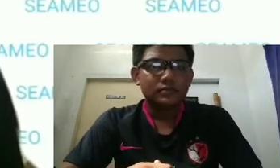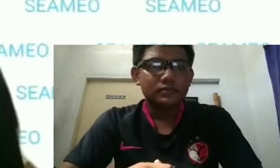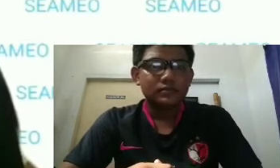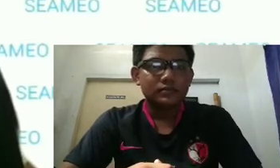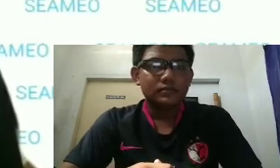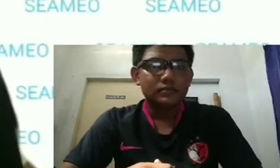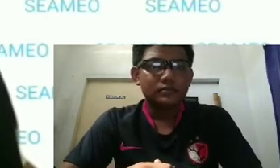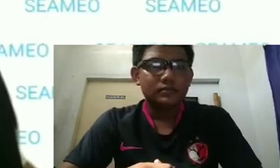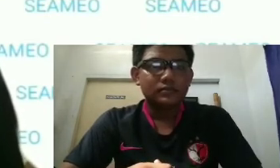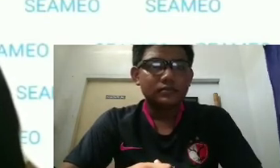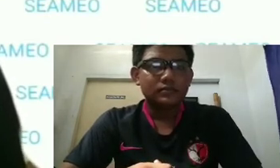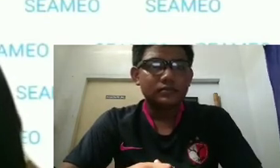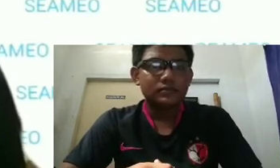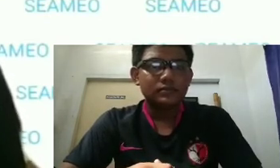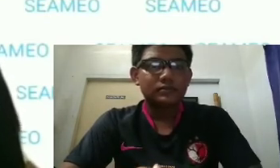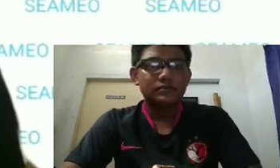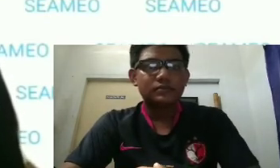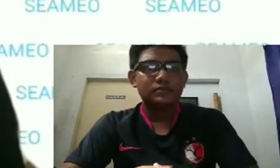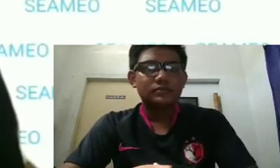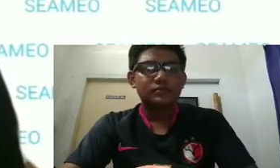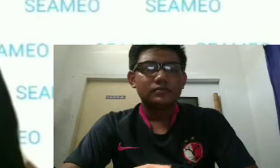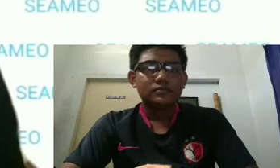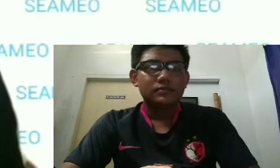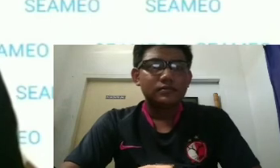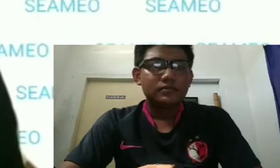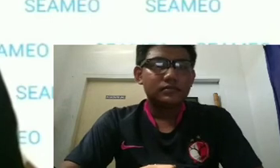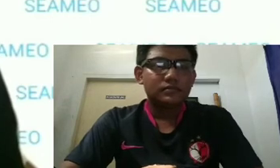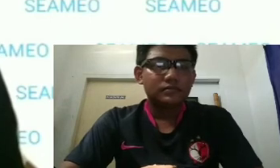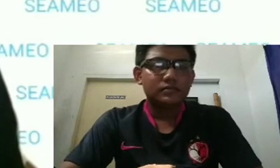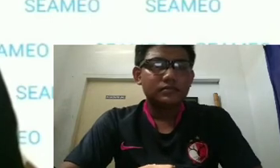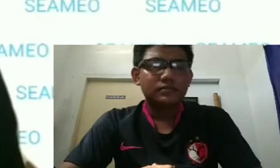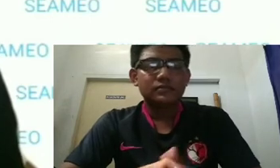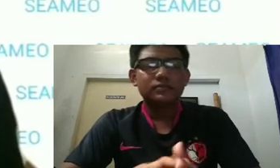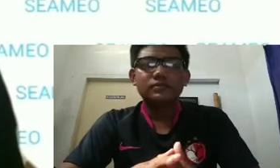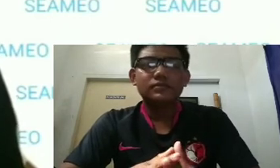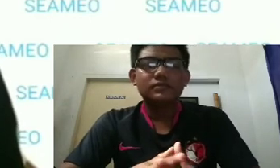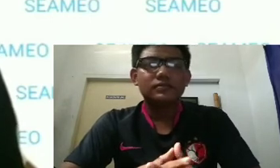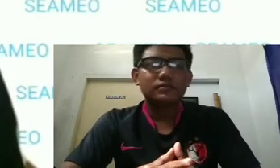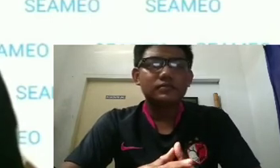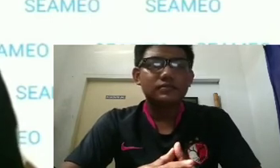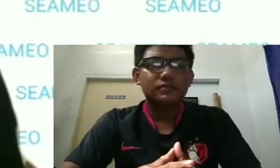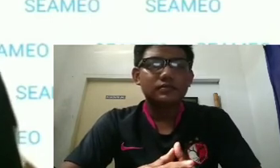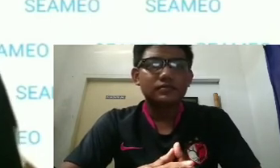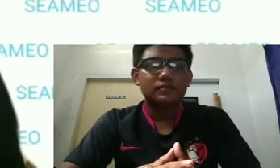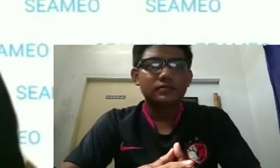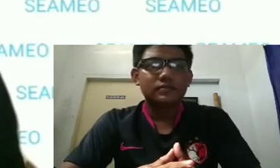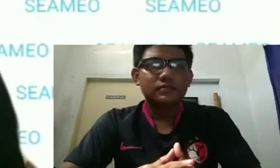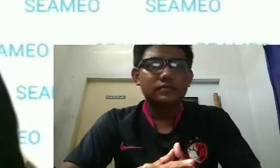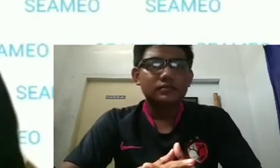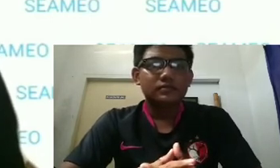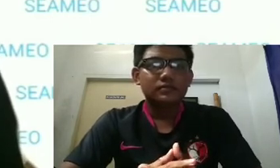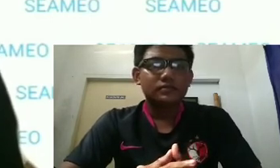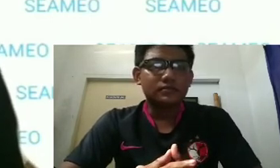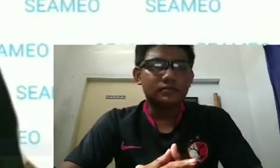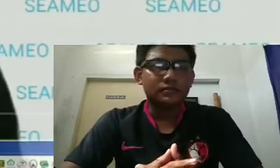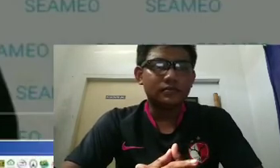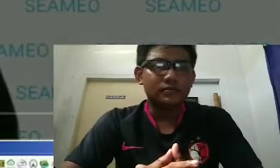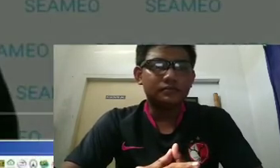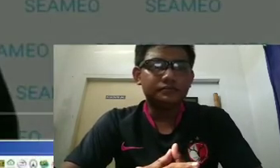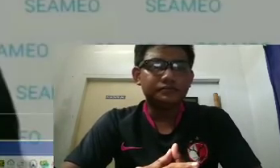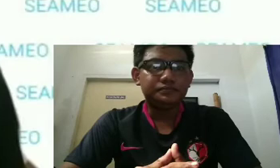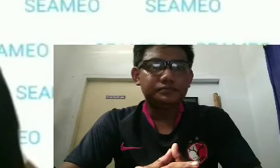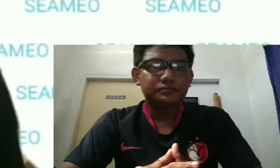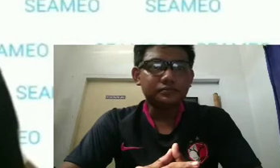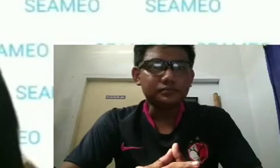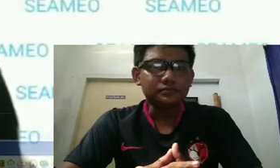teaching foreign languages, innovation in teaching science and STEM education and how to inspire yourself during